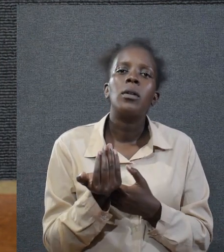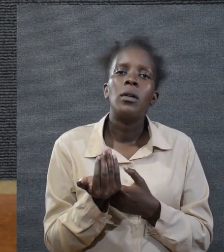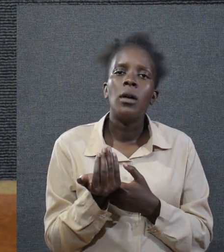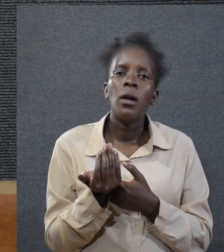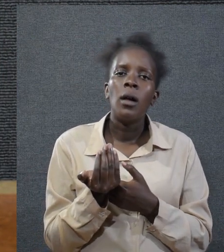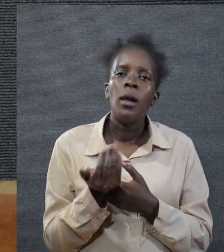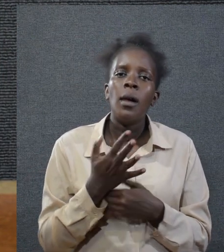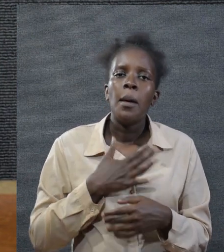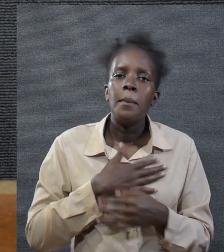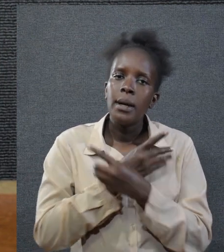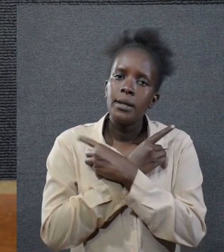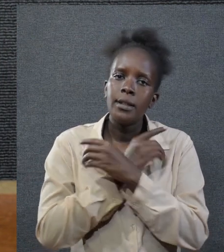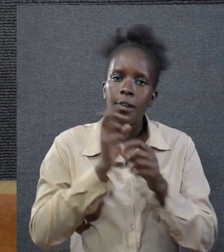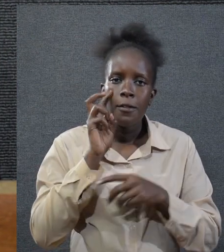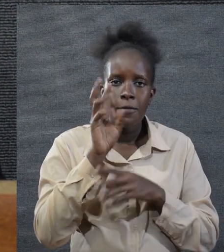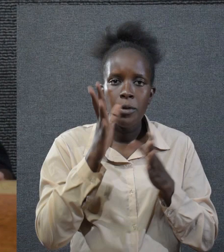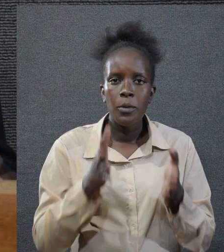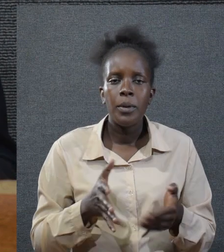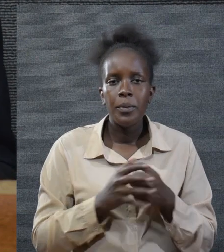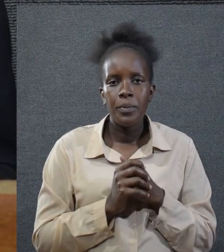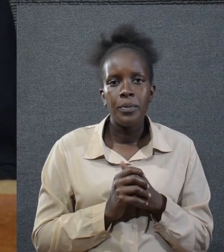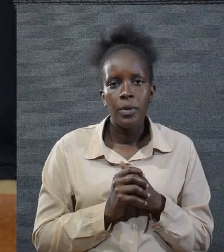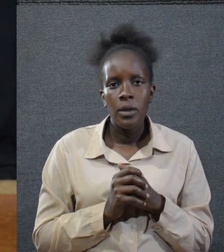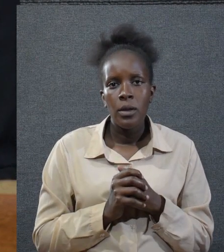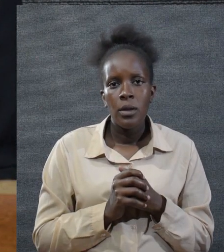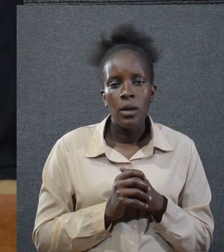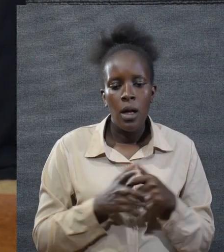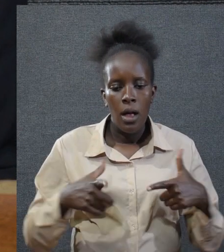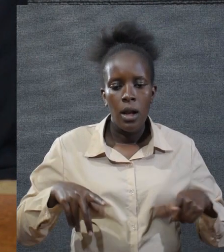this morning my dear viewers